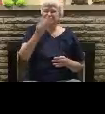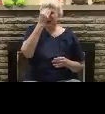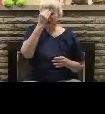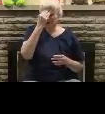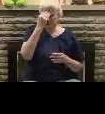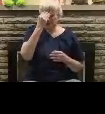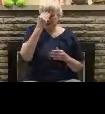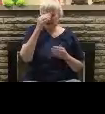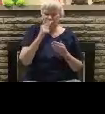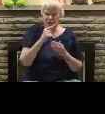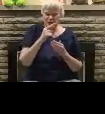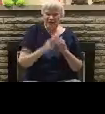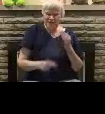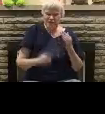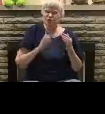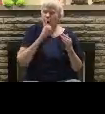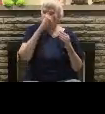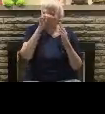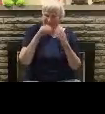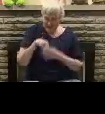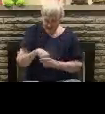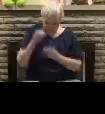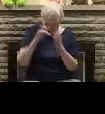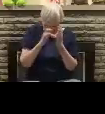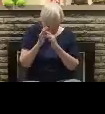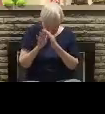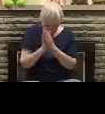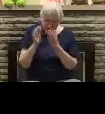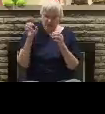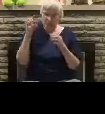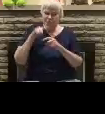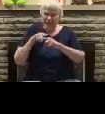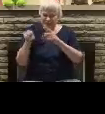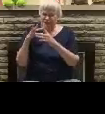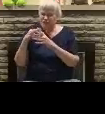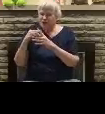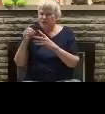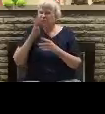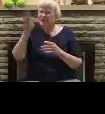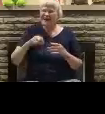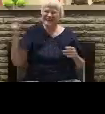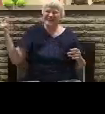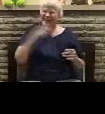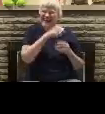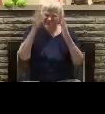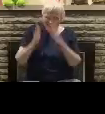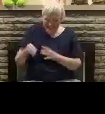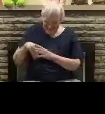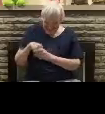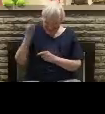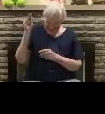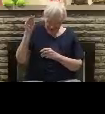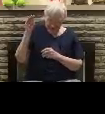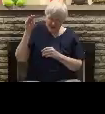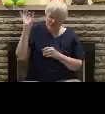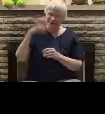told is true from the Bible to choosing to be a liar in a pulpit. We are going to see